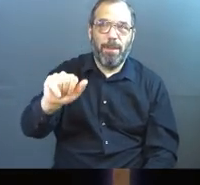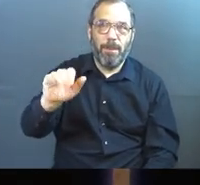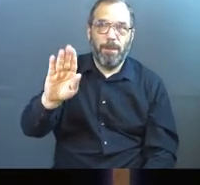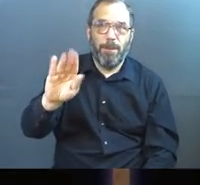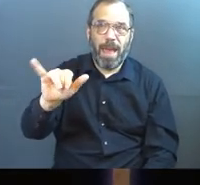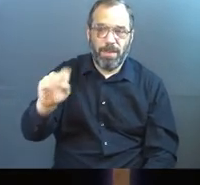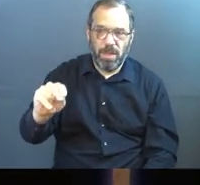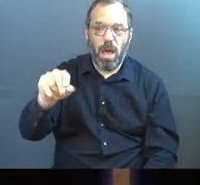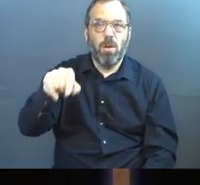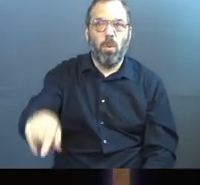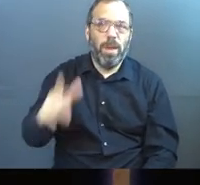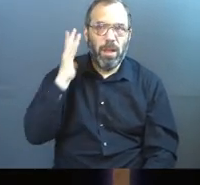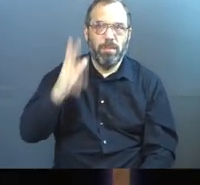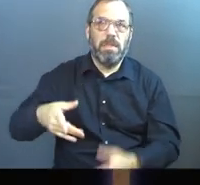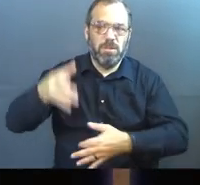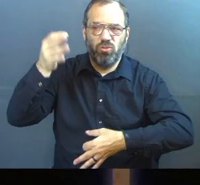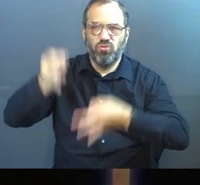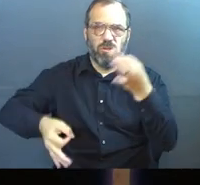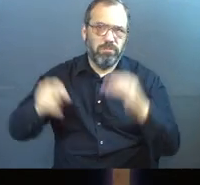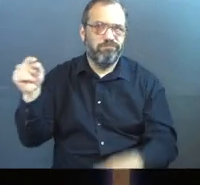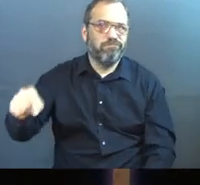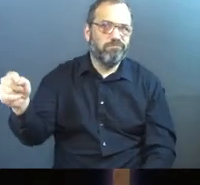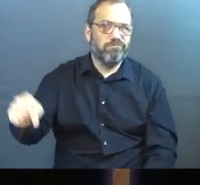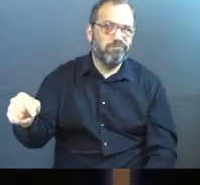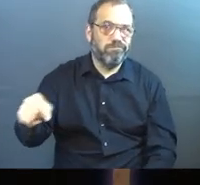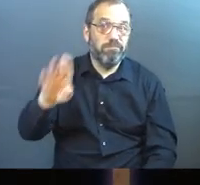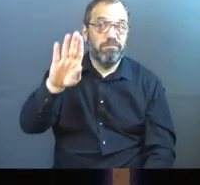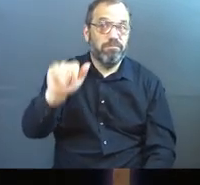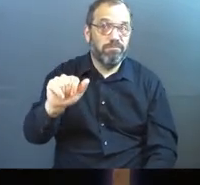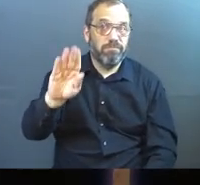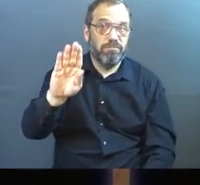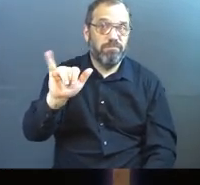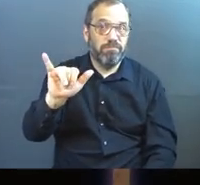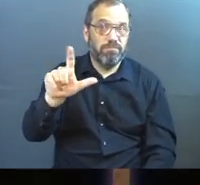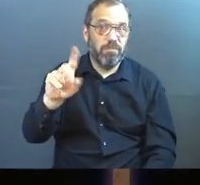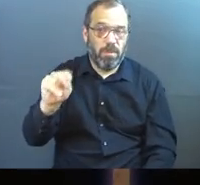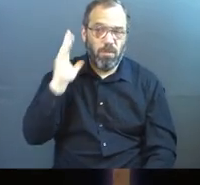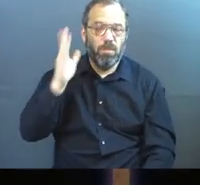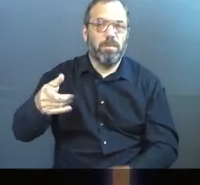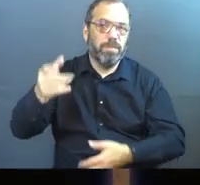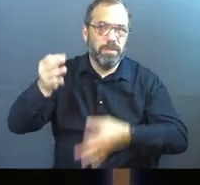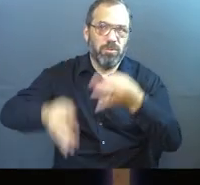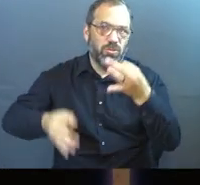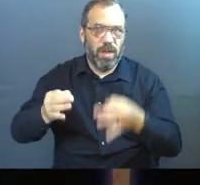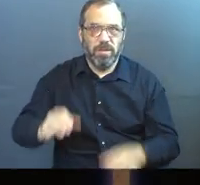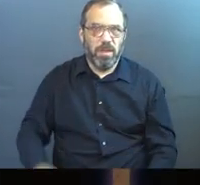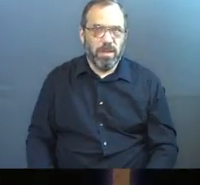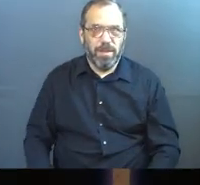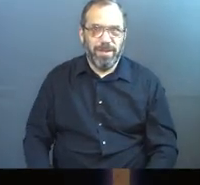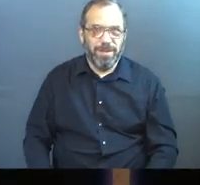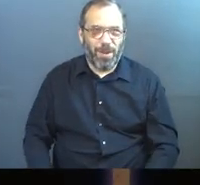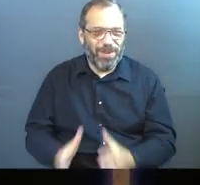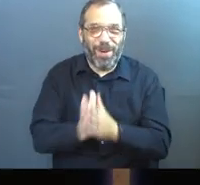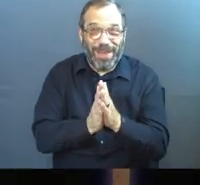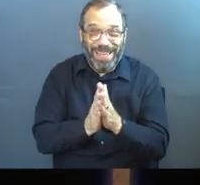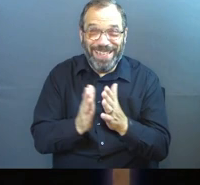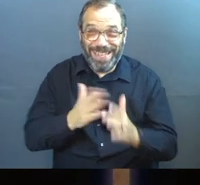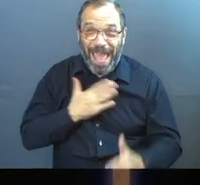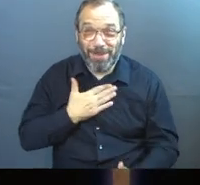will be judged. Babylon will be judged. So on that cheery note,